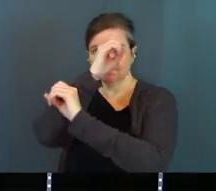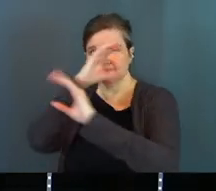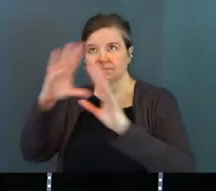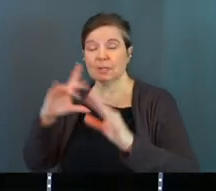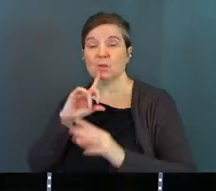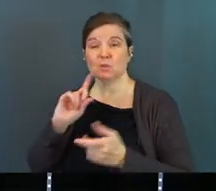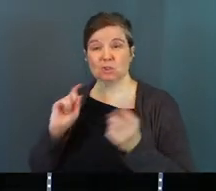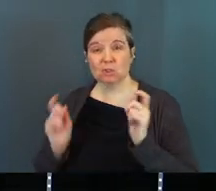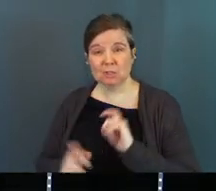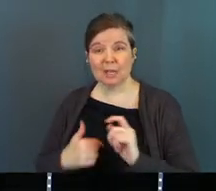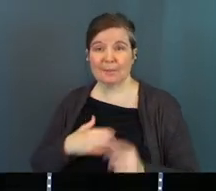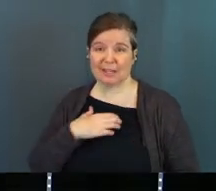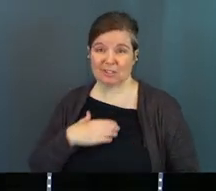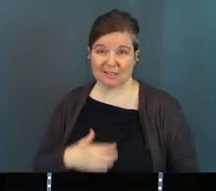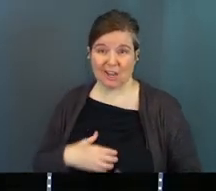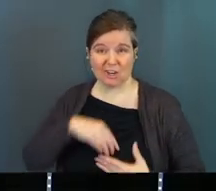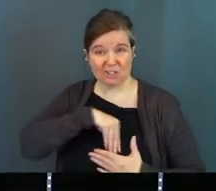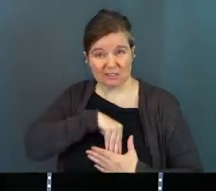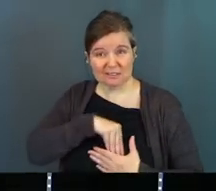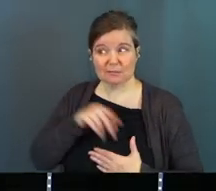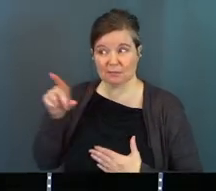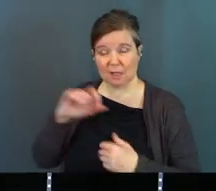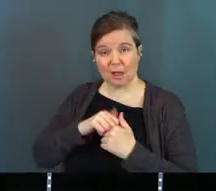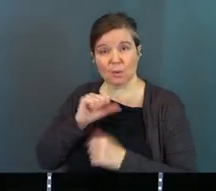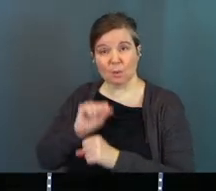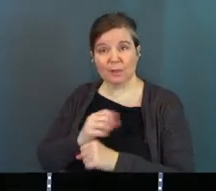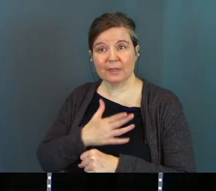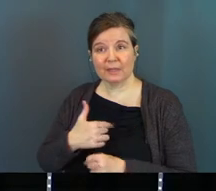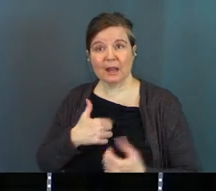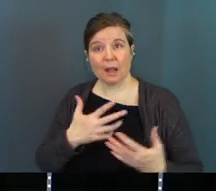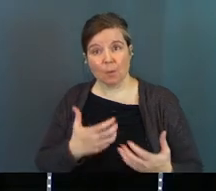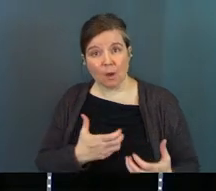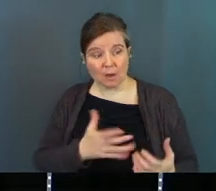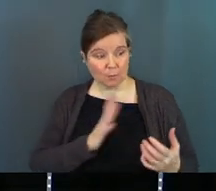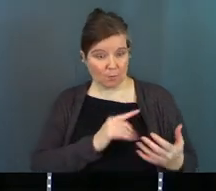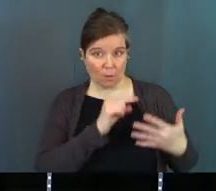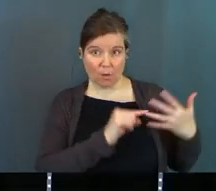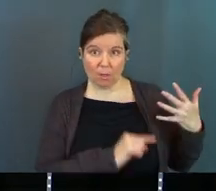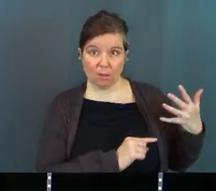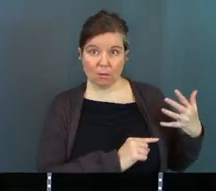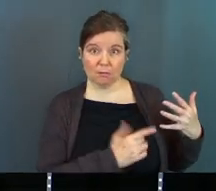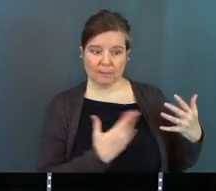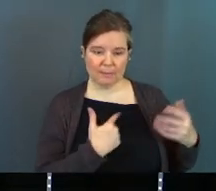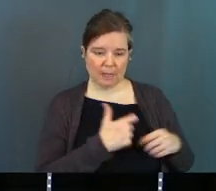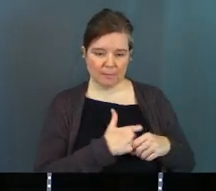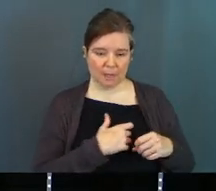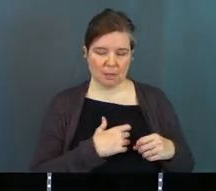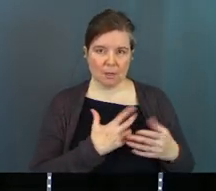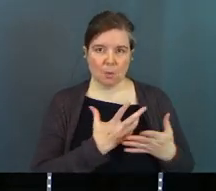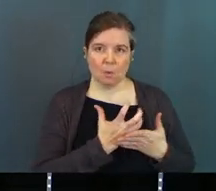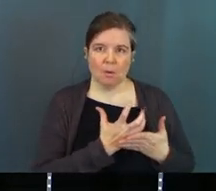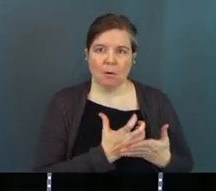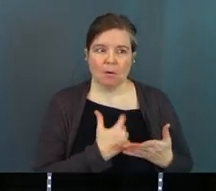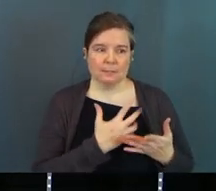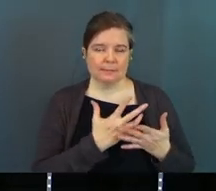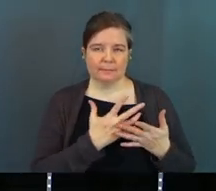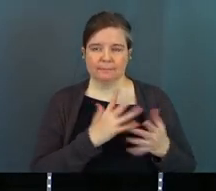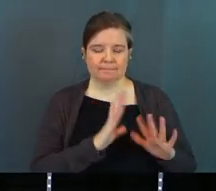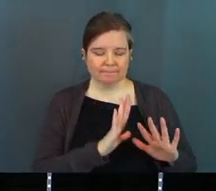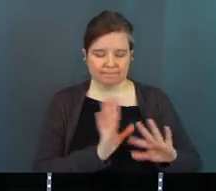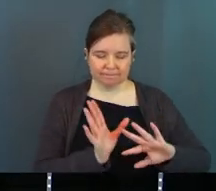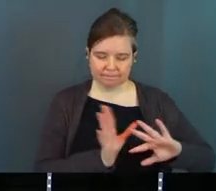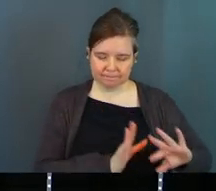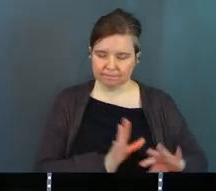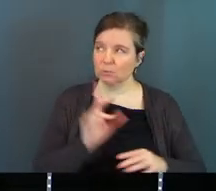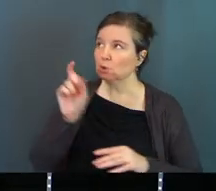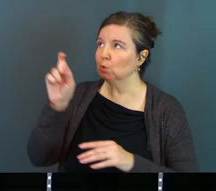He was going to literally change my desires. That's how He works. The things I wanted, the things that maybe my flesh wanted, and take them and say, no, no,